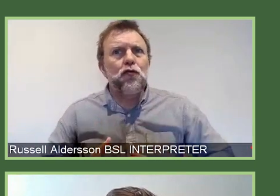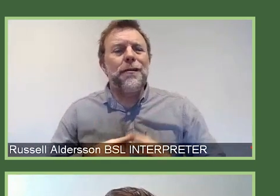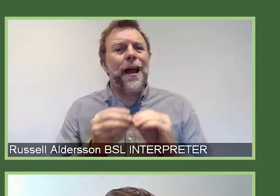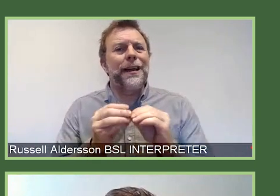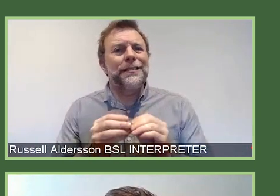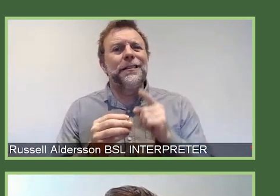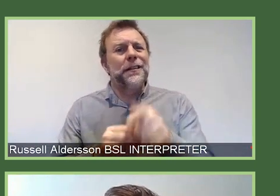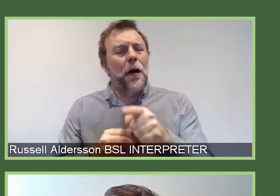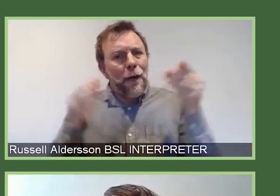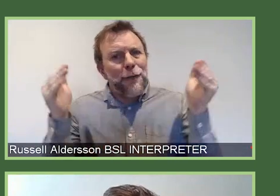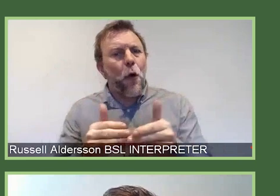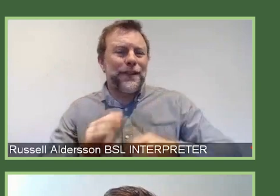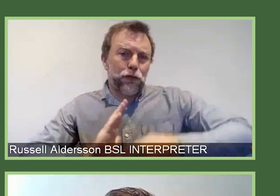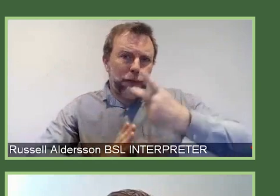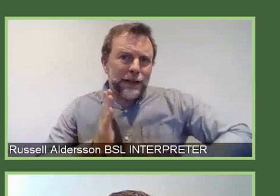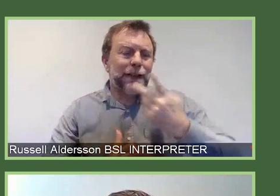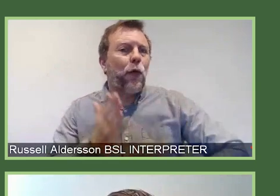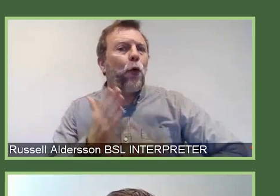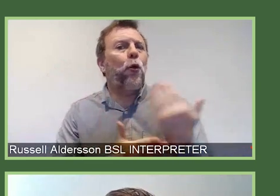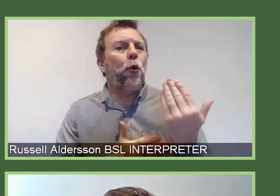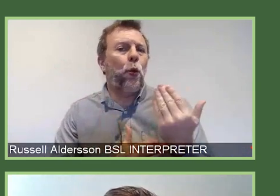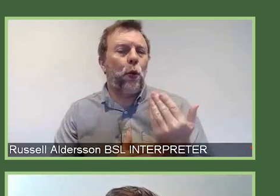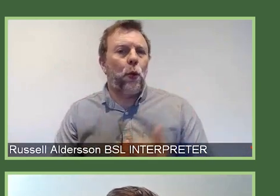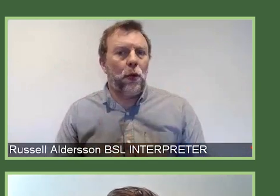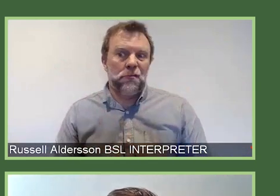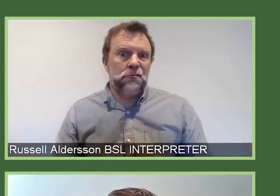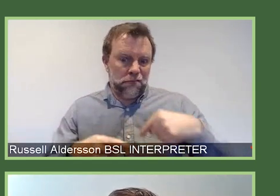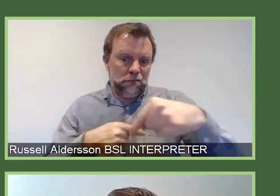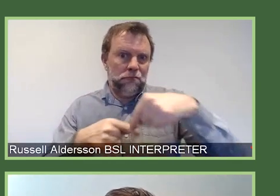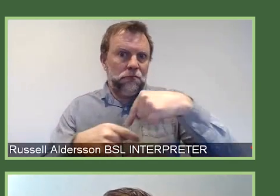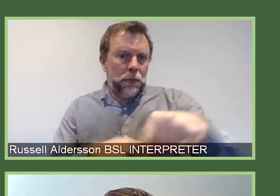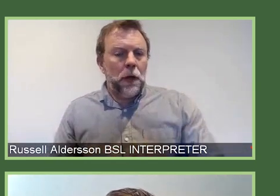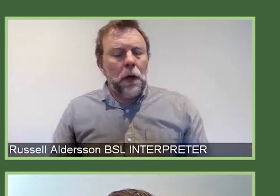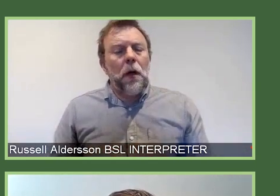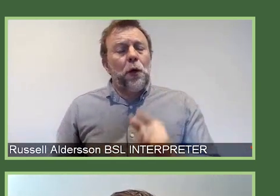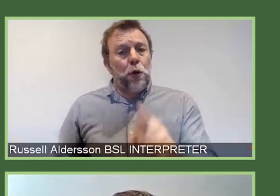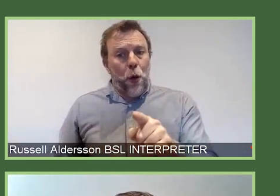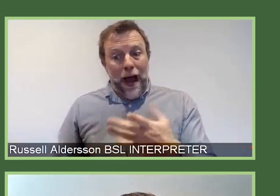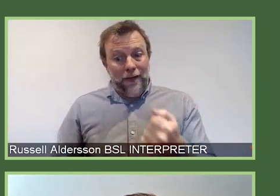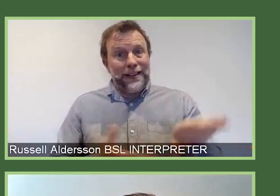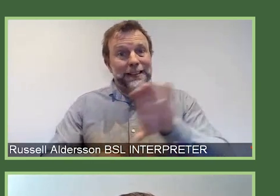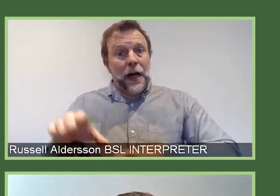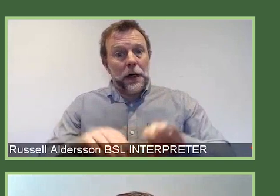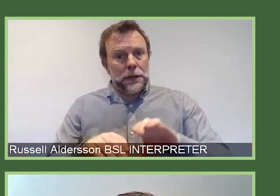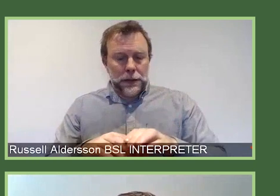strategy for our whole organisation. And that strategy was to have science at its very heart.